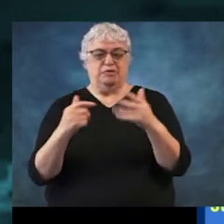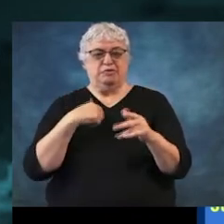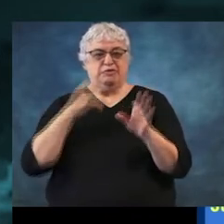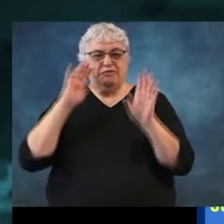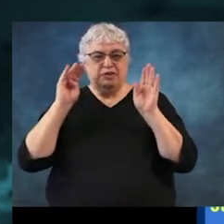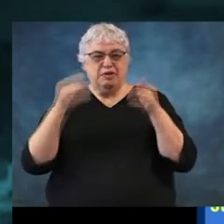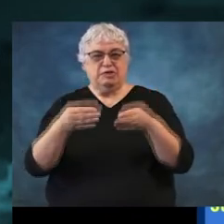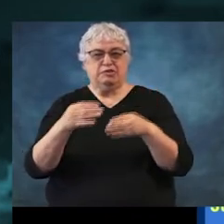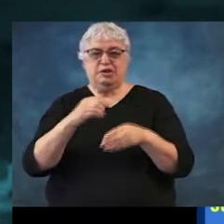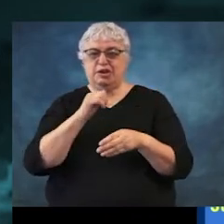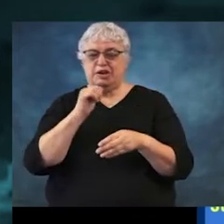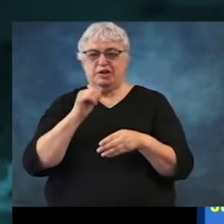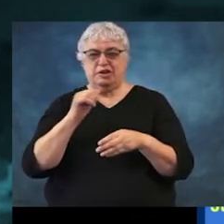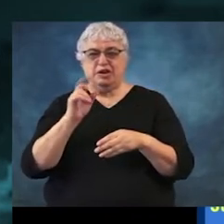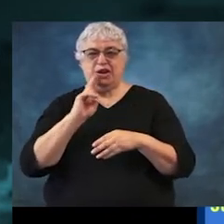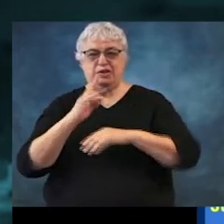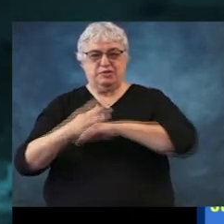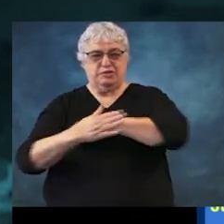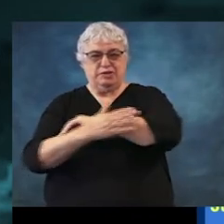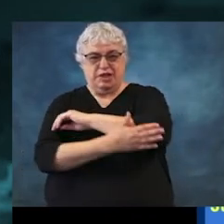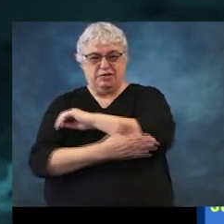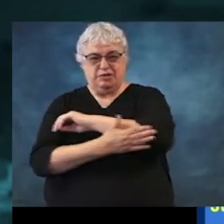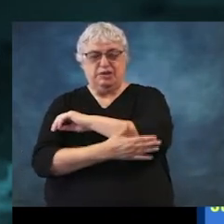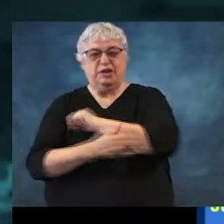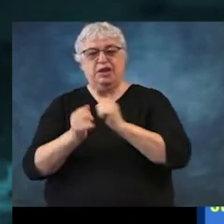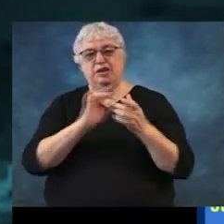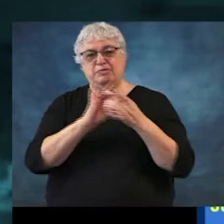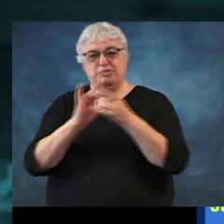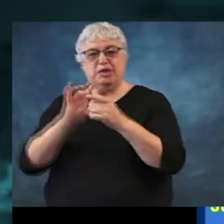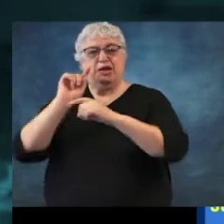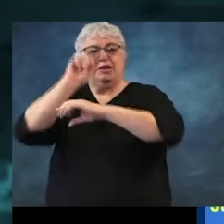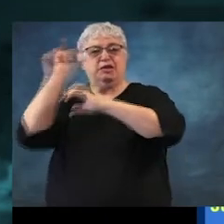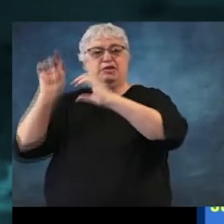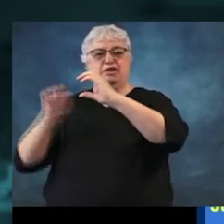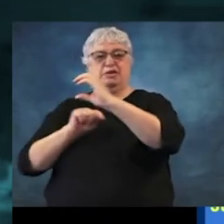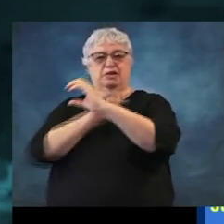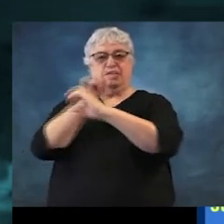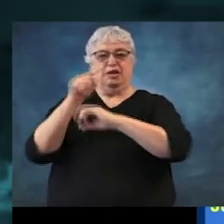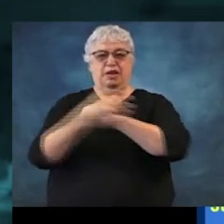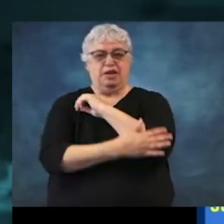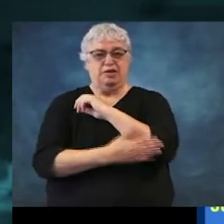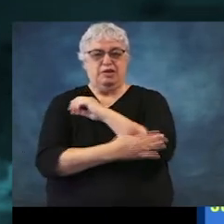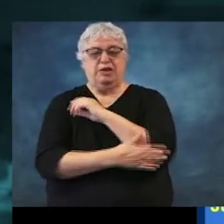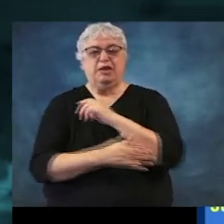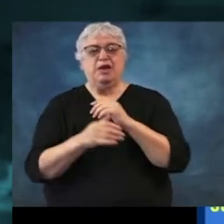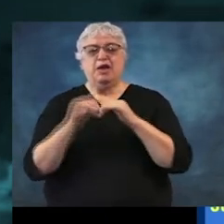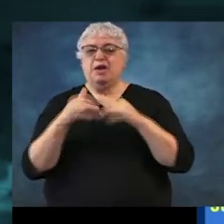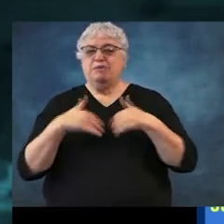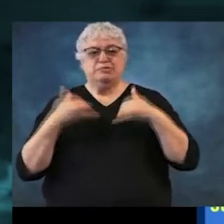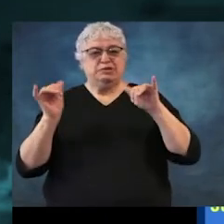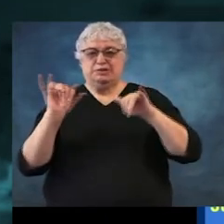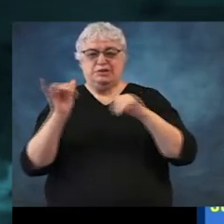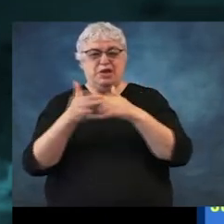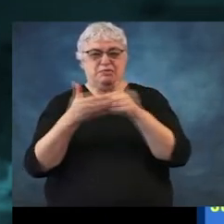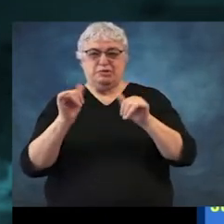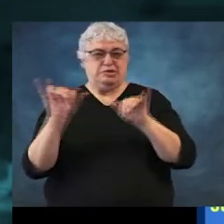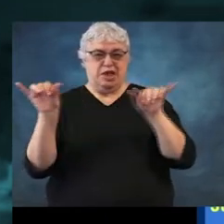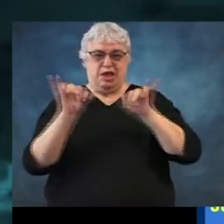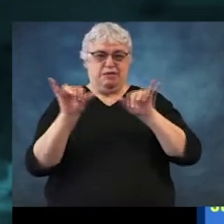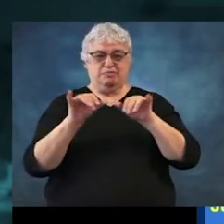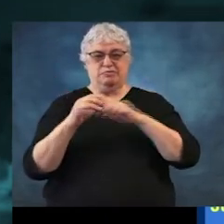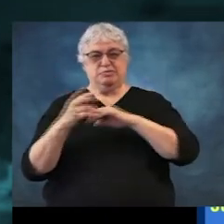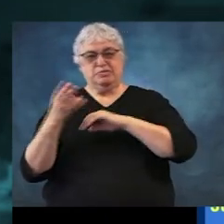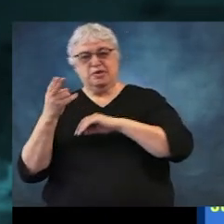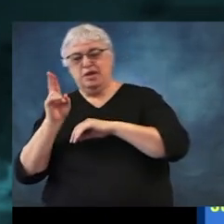focused somewhat on Harris County, can be applied to the surrounding counties because there's not a lot of difference sometimes between what happens in